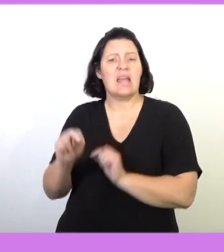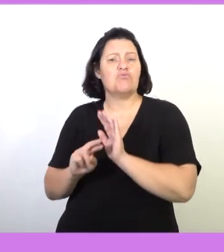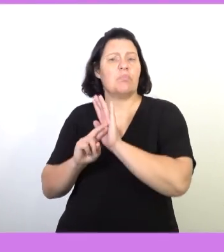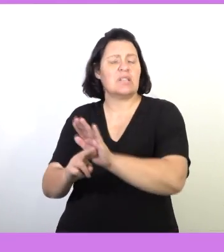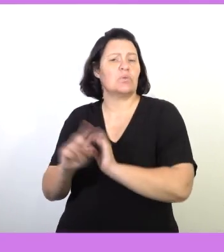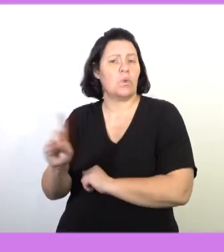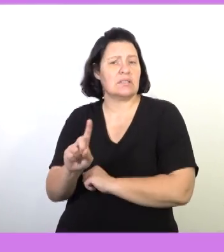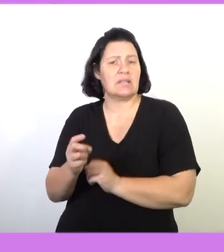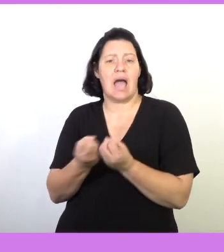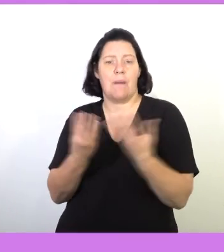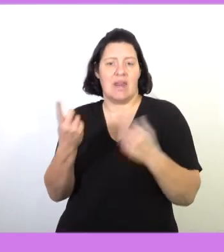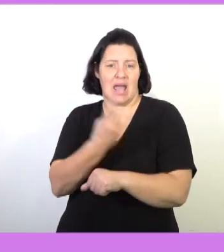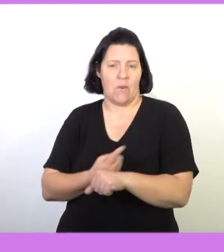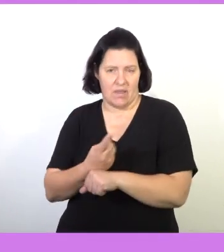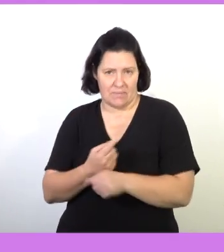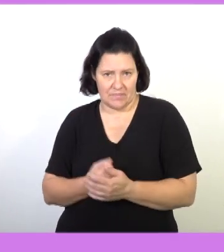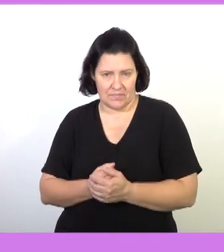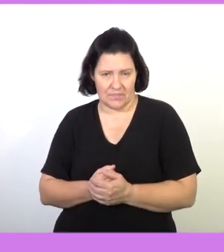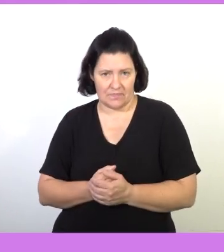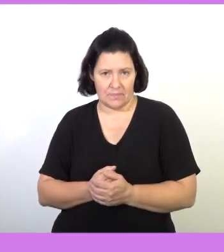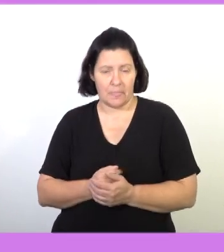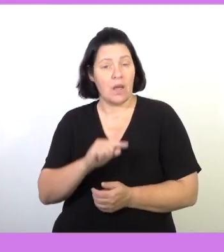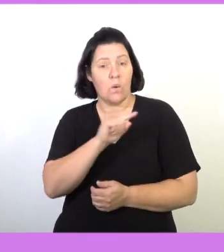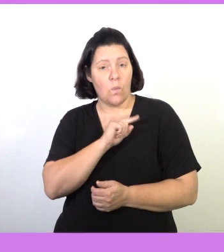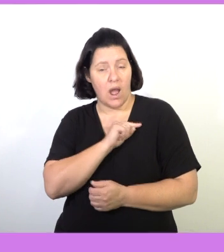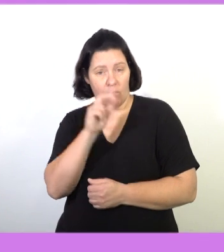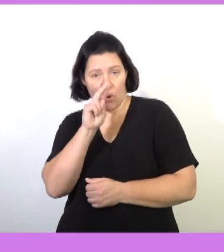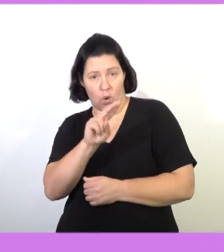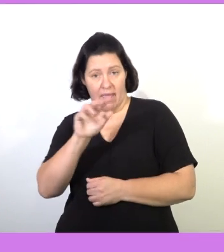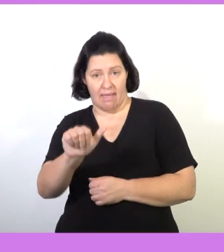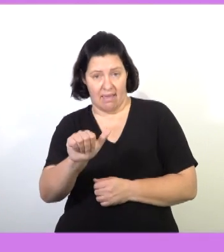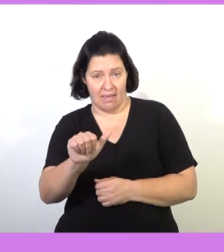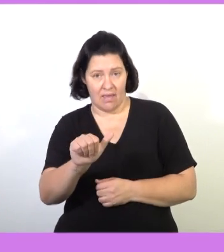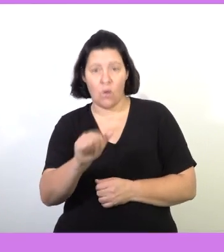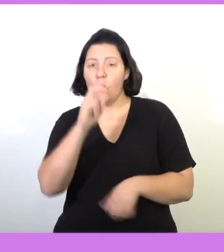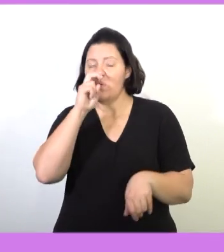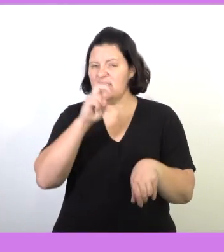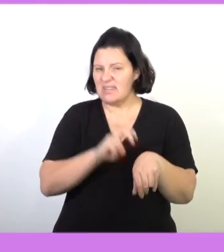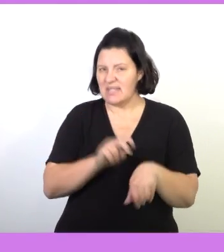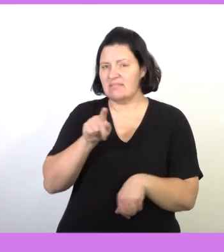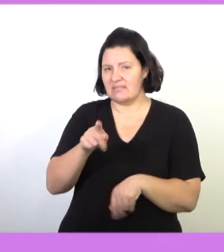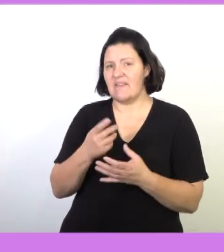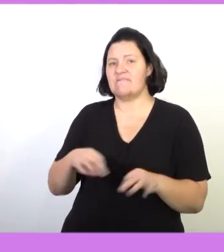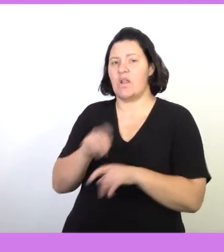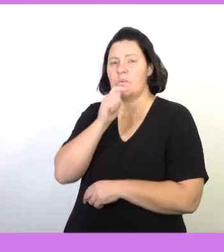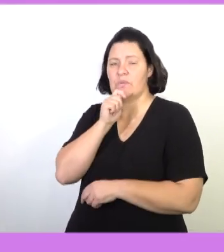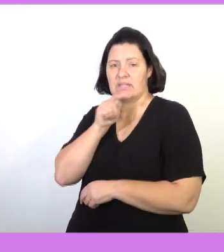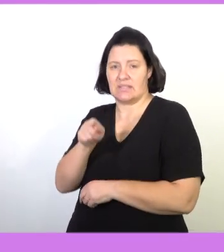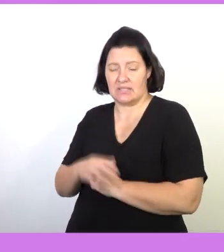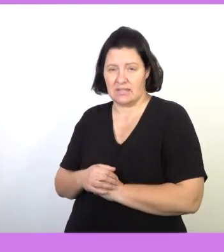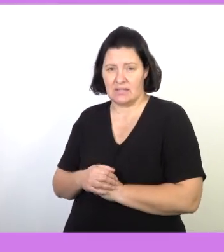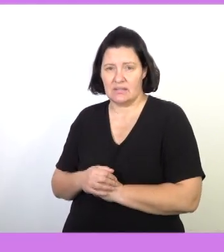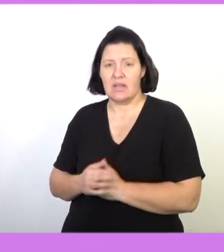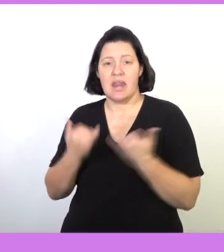represents the number of hours. Now let's substitute. Because we are looking for a, we need to use that value over there.